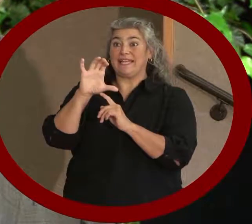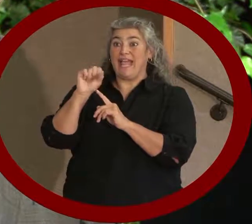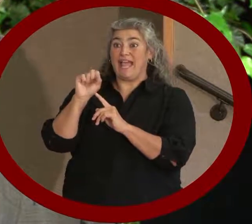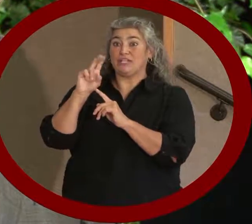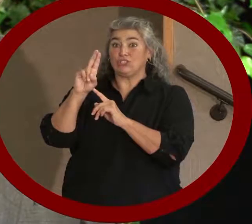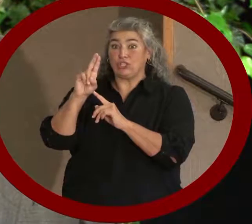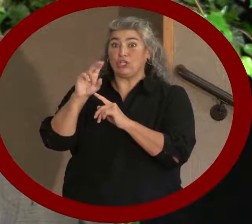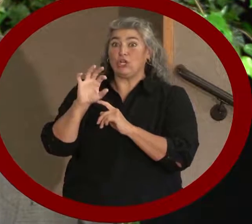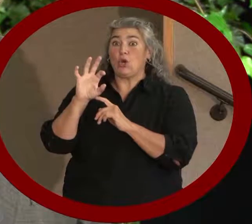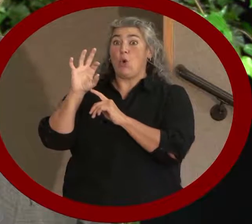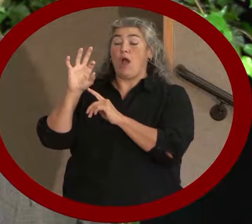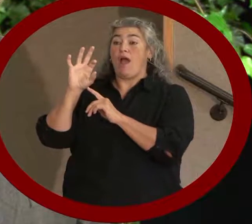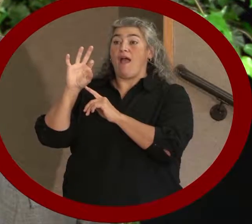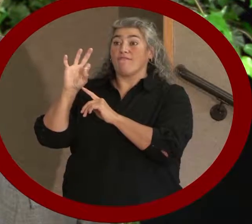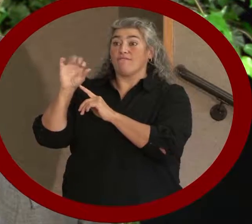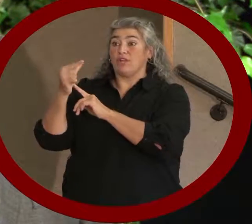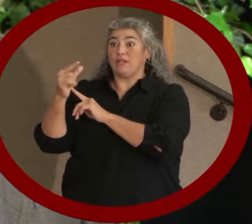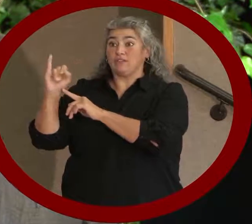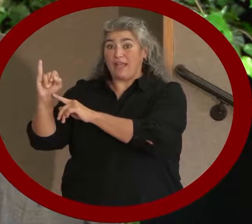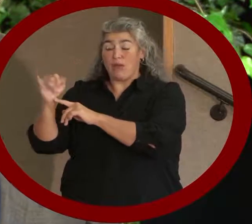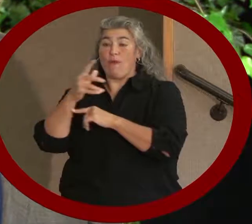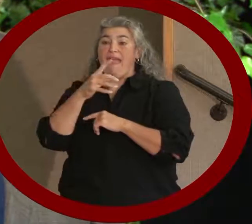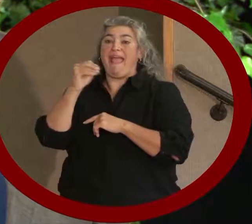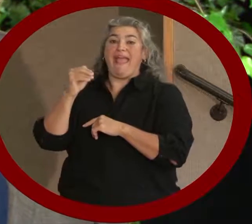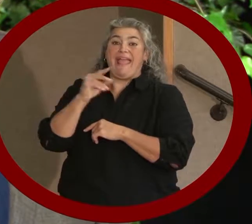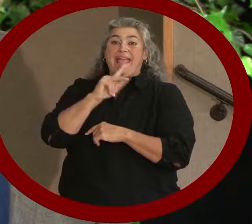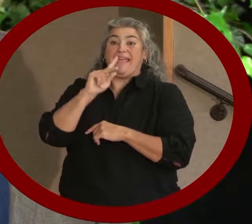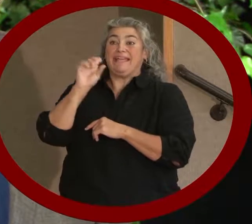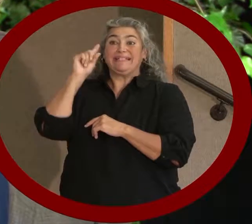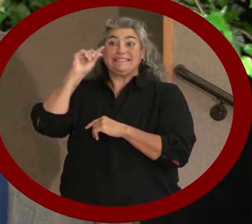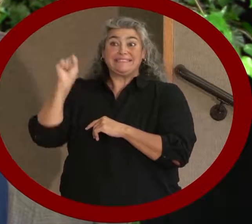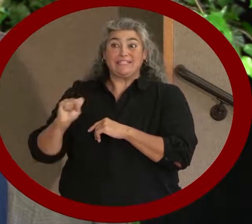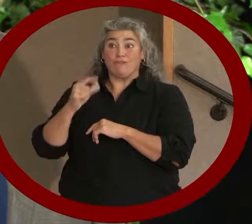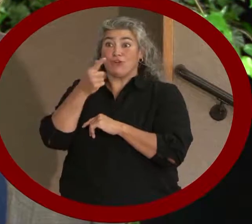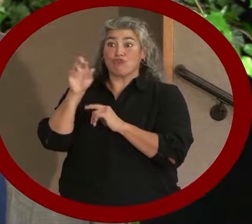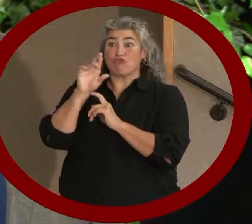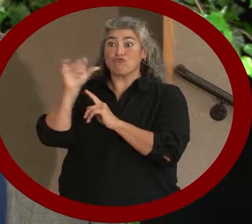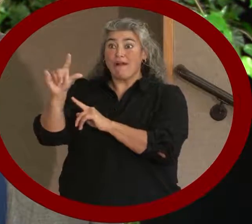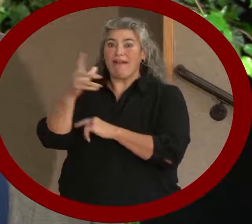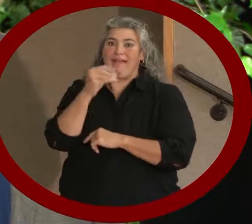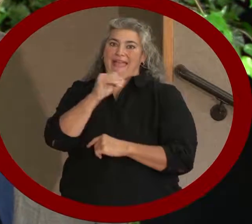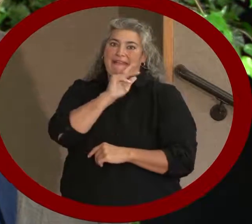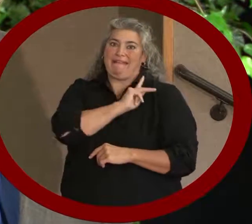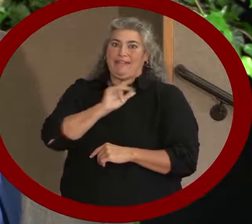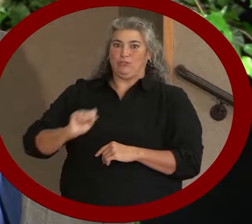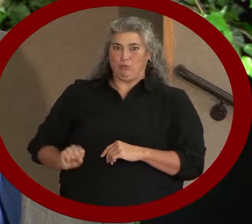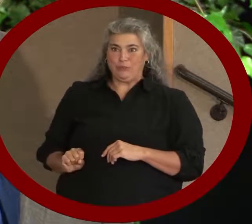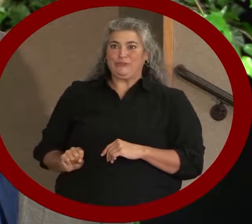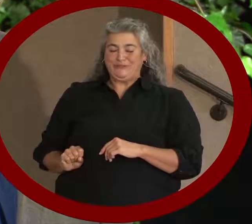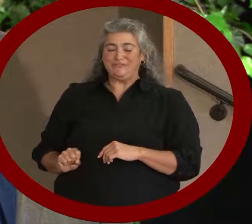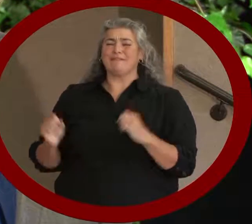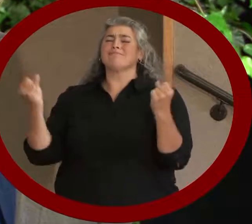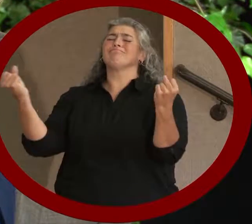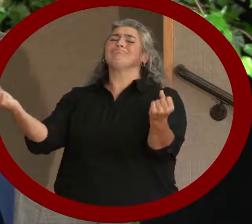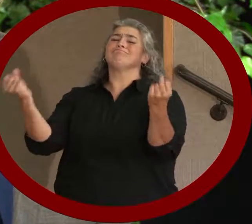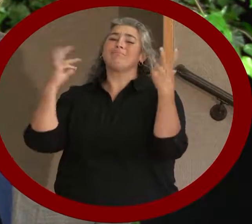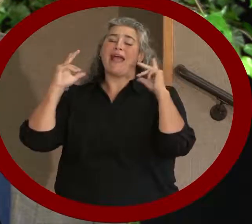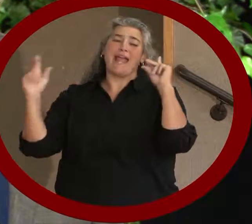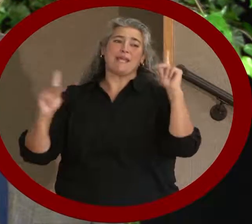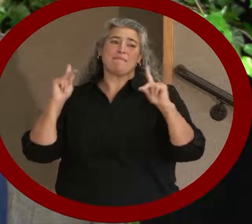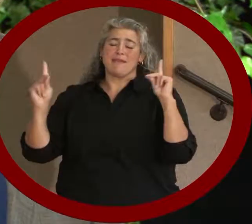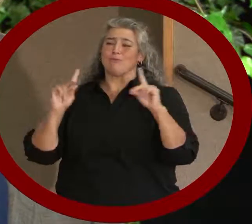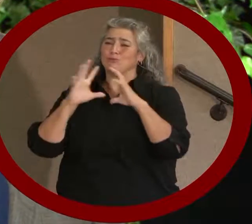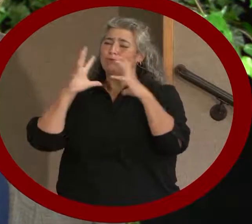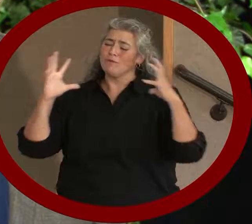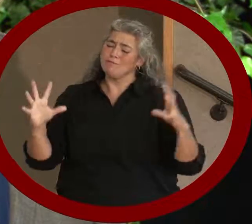like the Silver Grill and King Soopers, along with scores of individuals who give of themselves in numerous ways to create a more